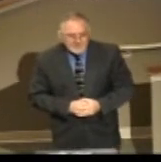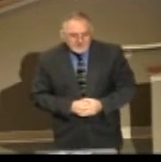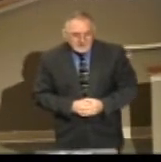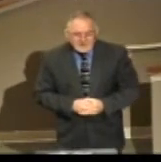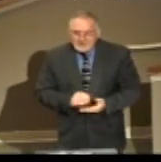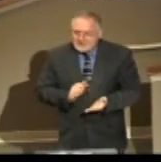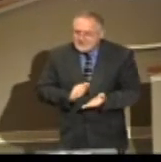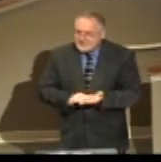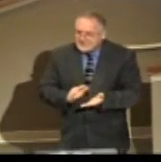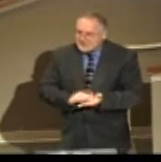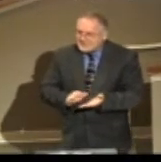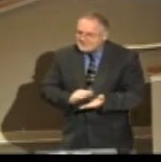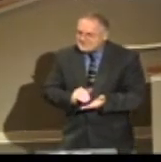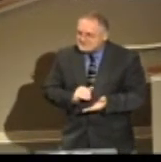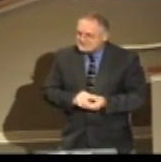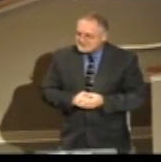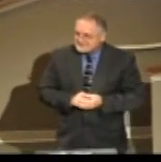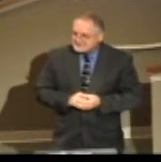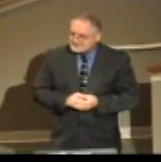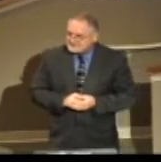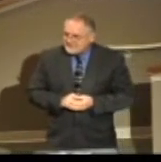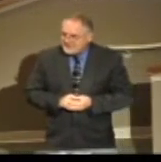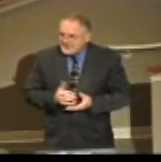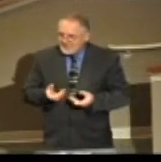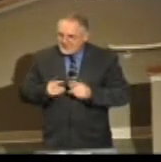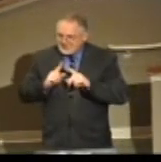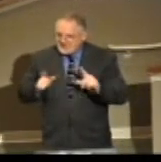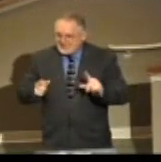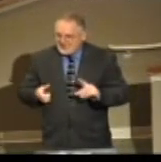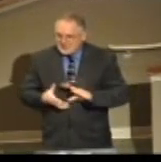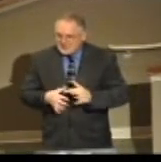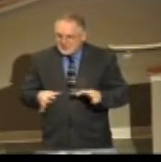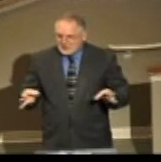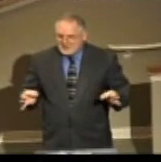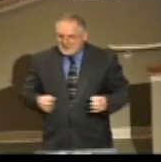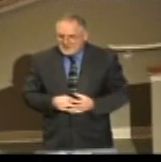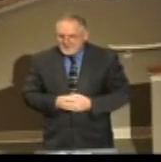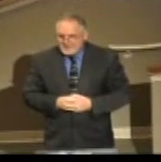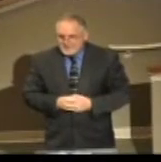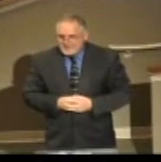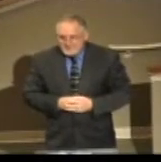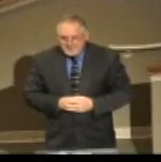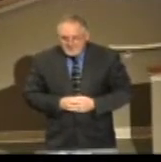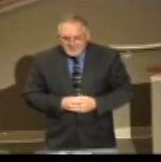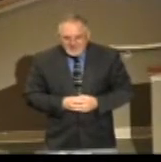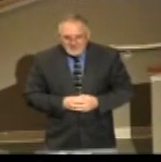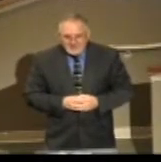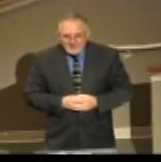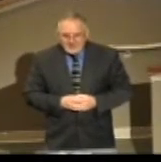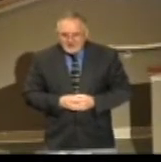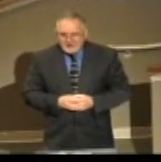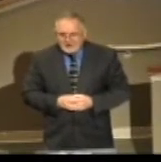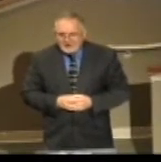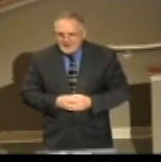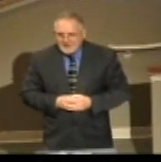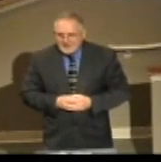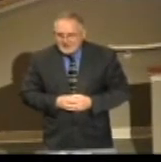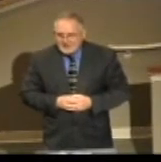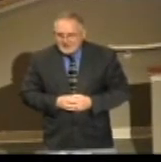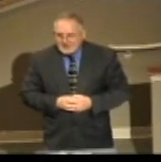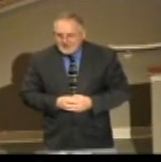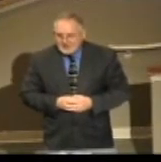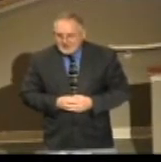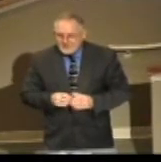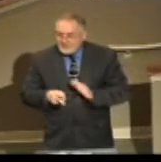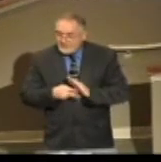Excuse me for revisiting a couple of old stories, but for the sake of illustration and sermon this morning, that's what I'll do. I want to enter you in the text this morning in